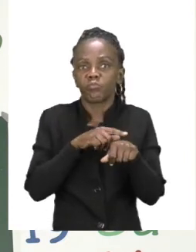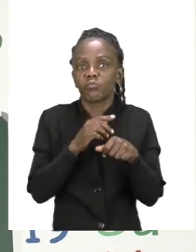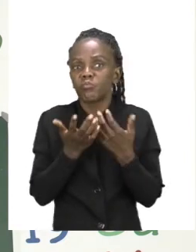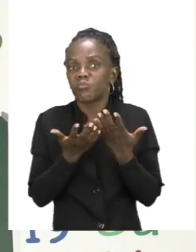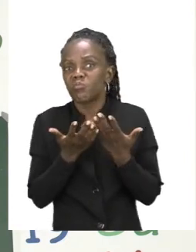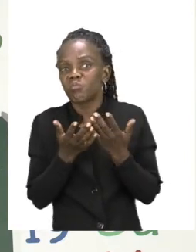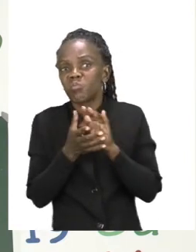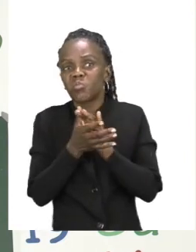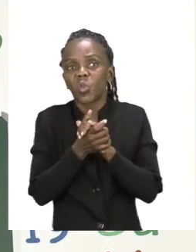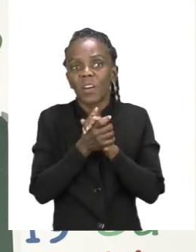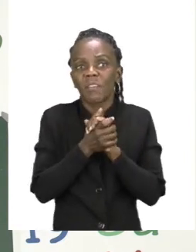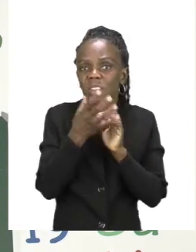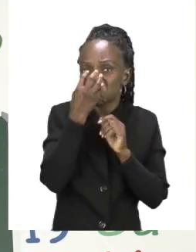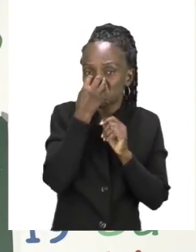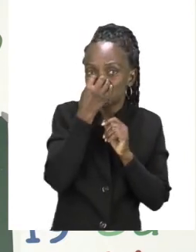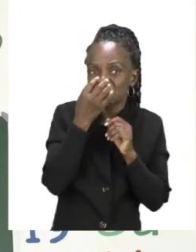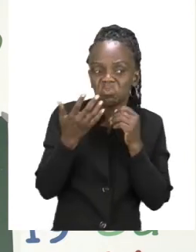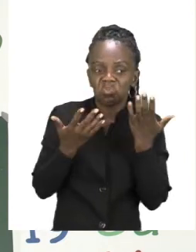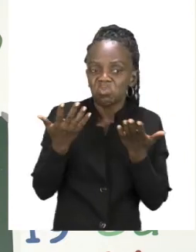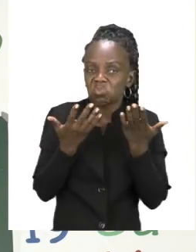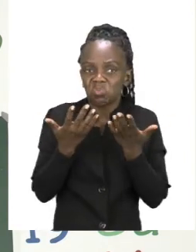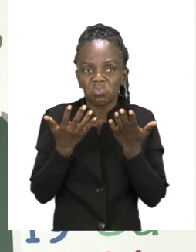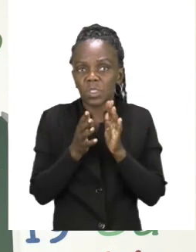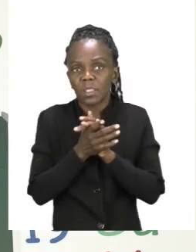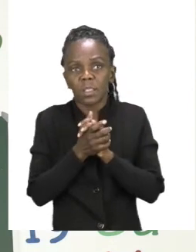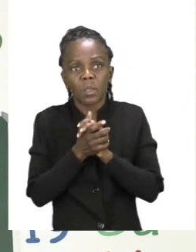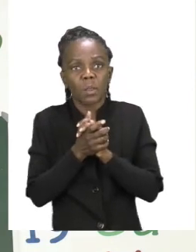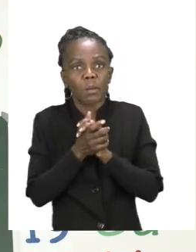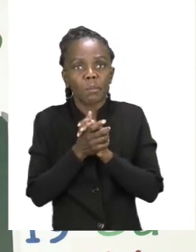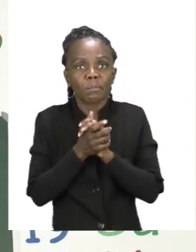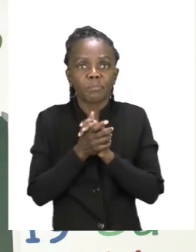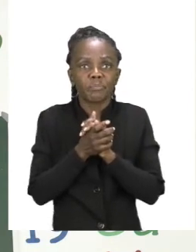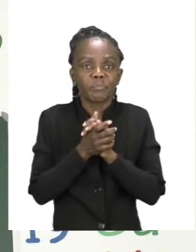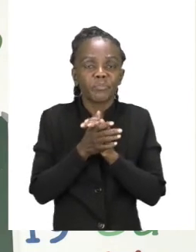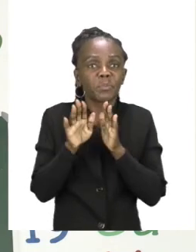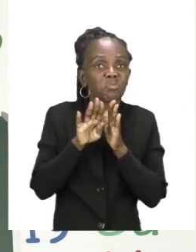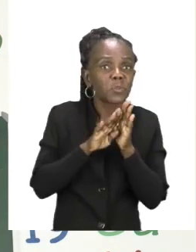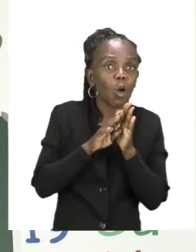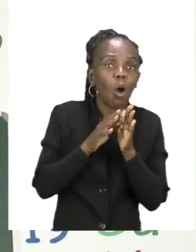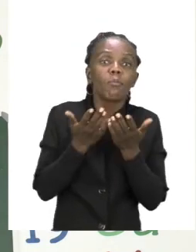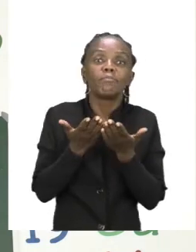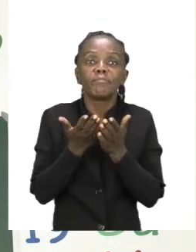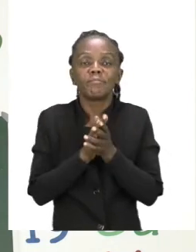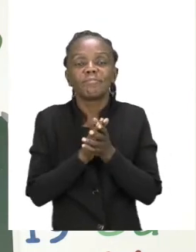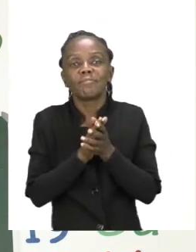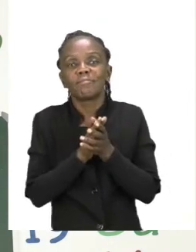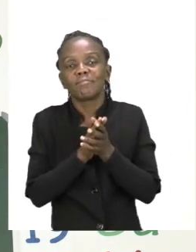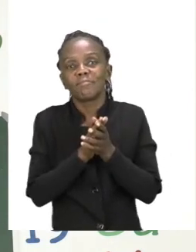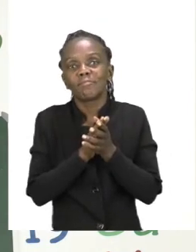want Soshi to join us. Soshi, can you come so we can say goodbye to our friends? Oh, there you are.